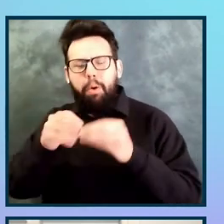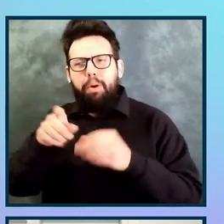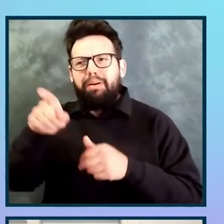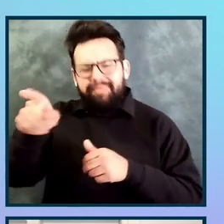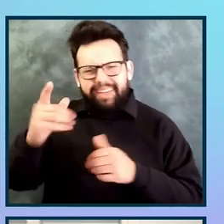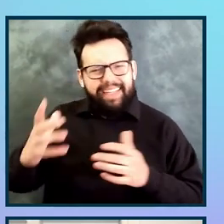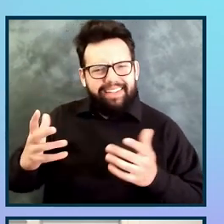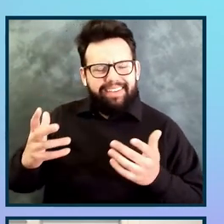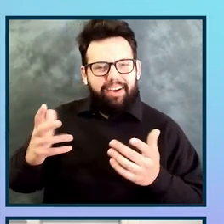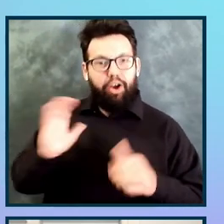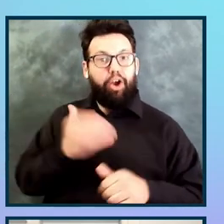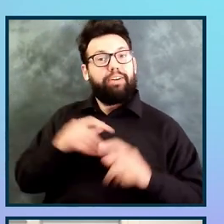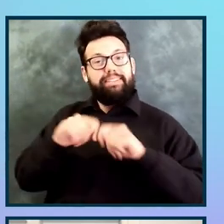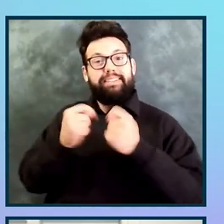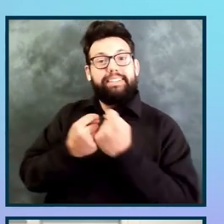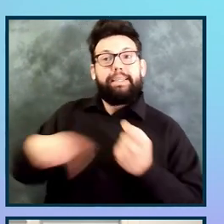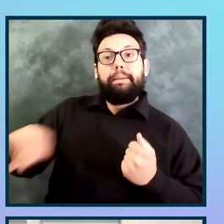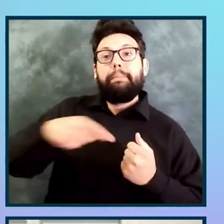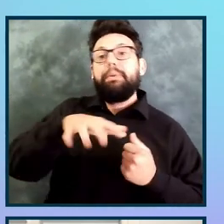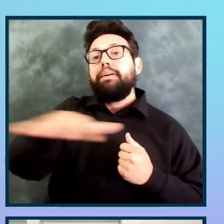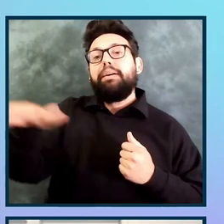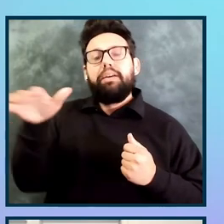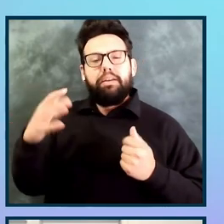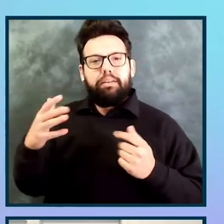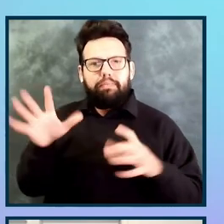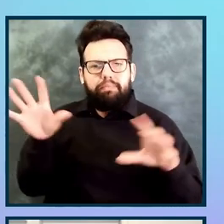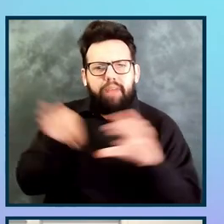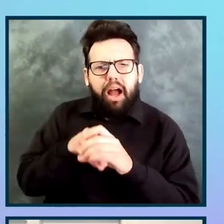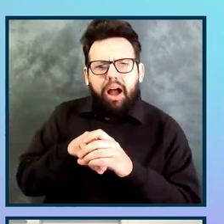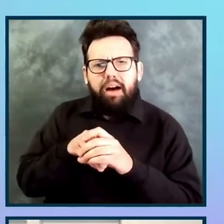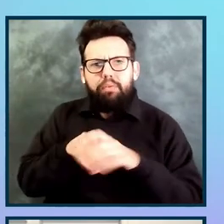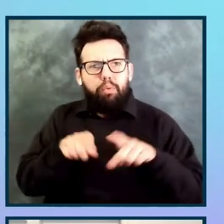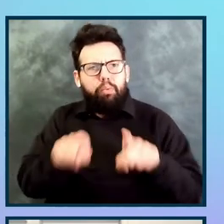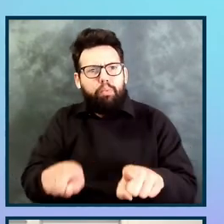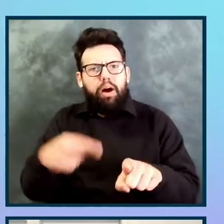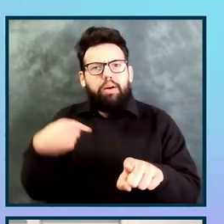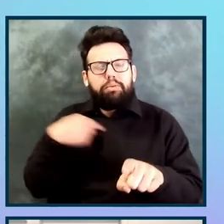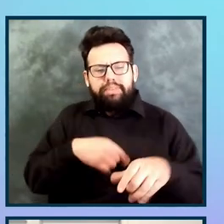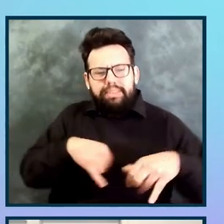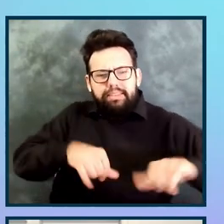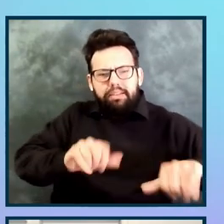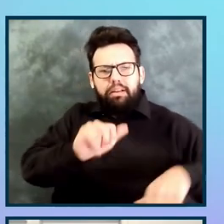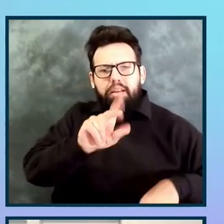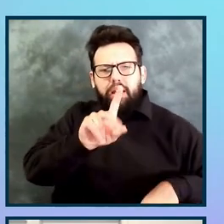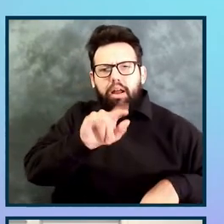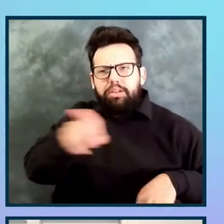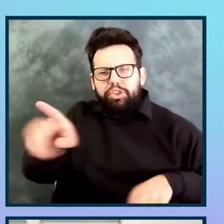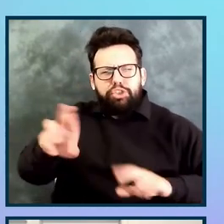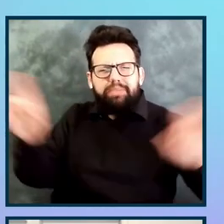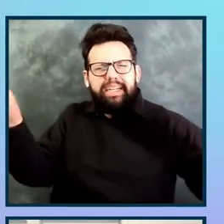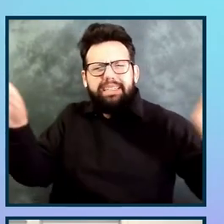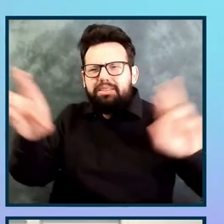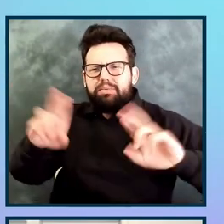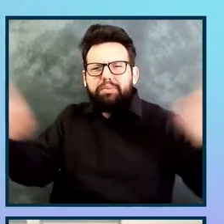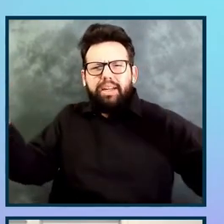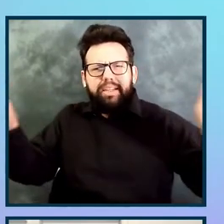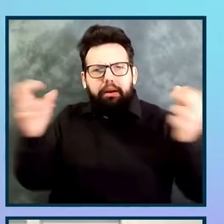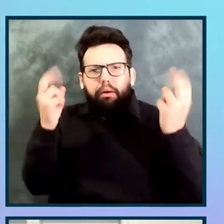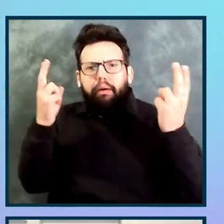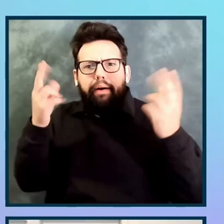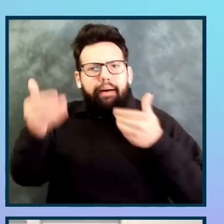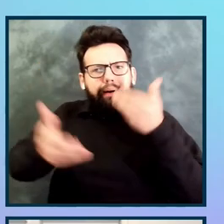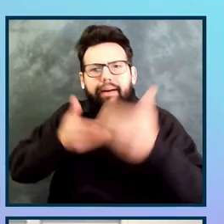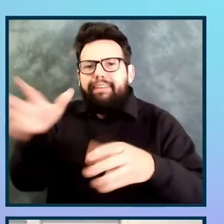they wanted to immediately start resolving issues while we were auditing still. And that enthusiasm, that